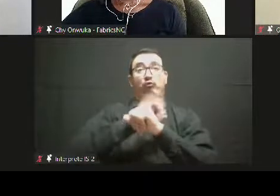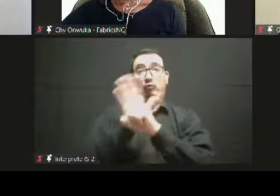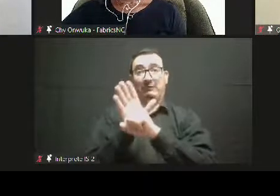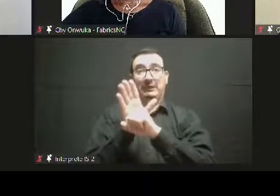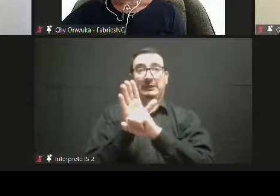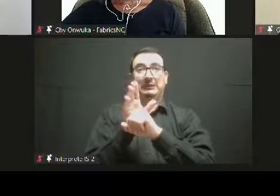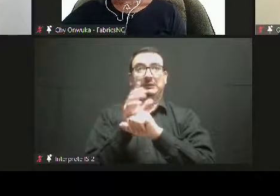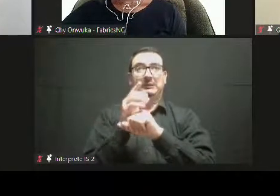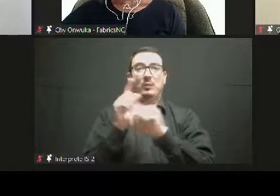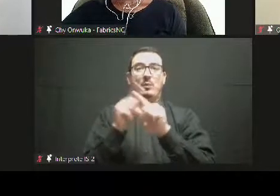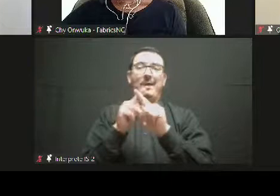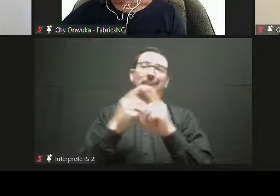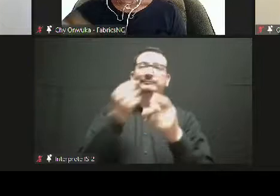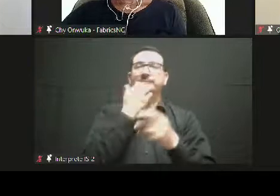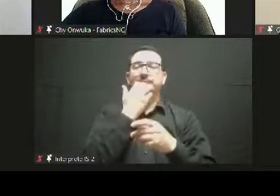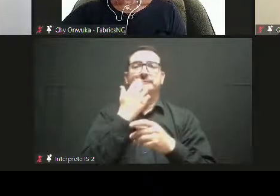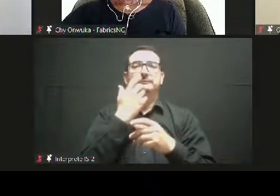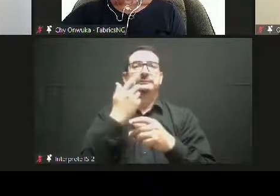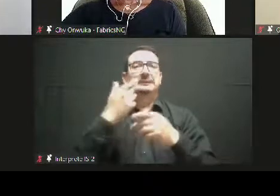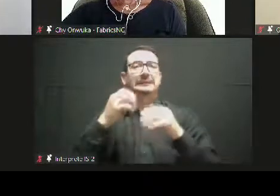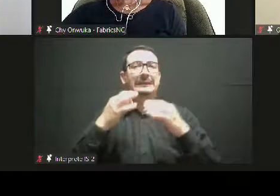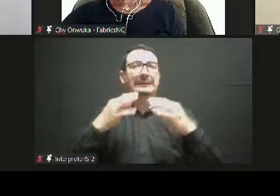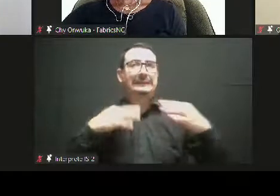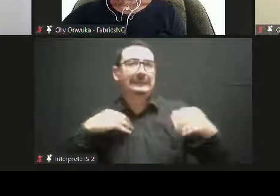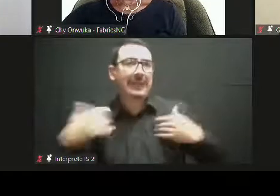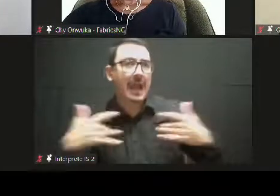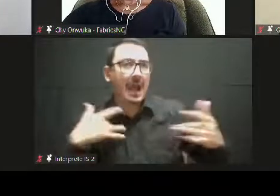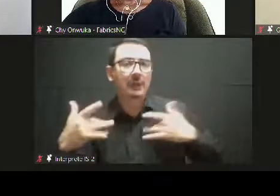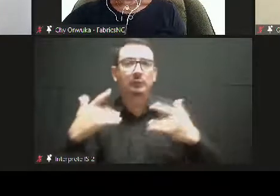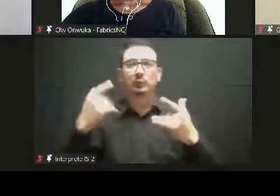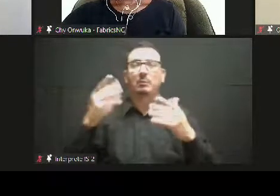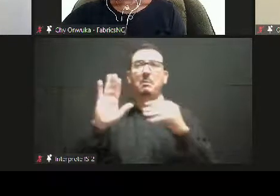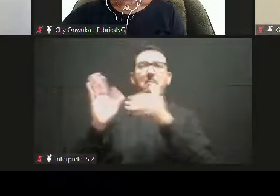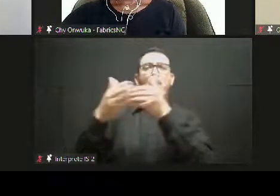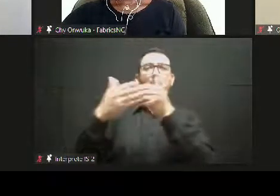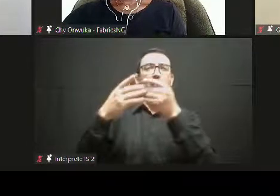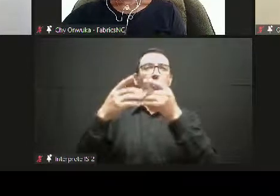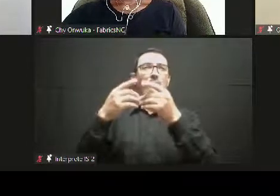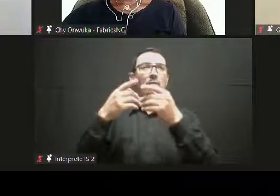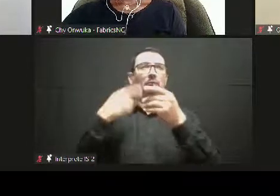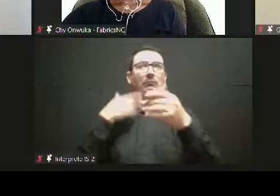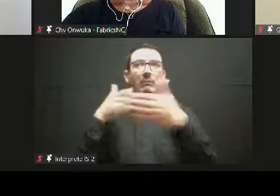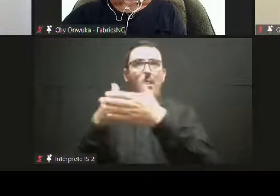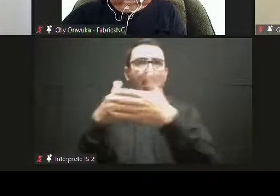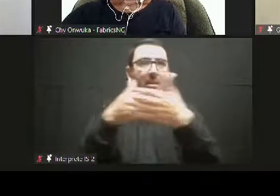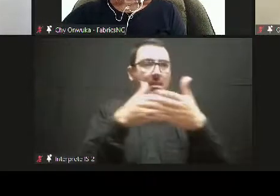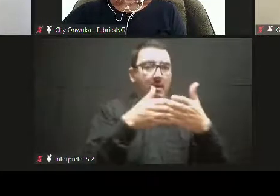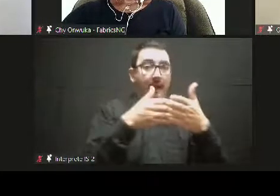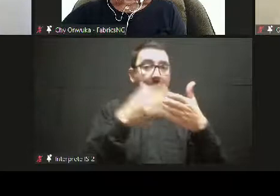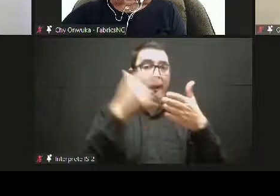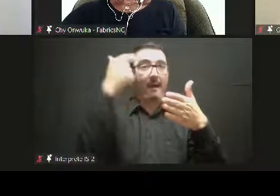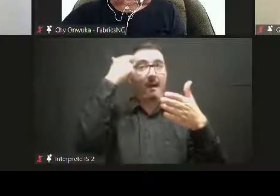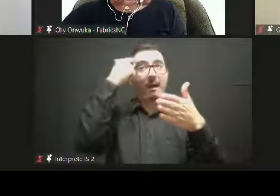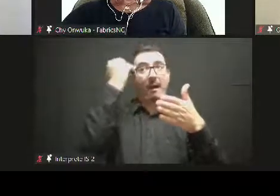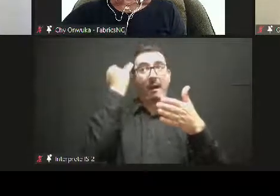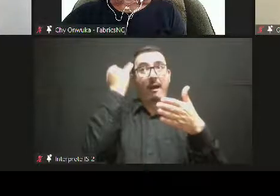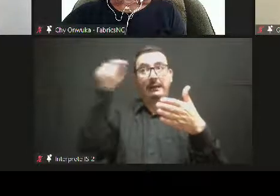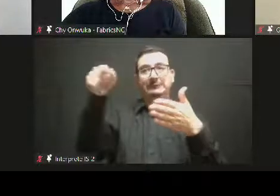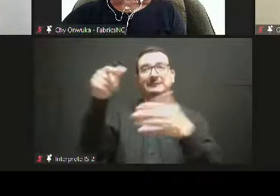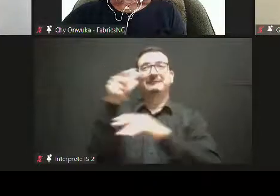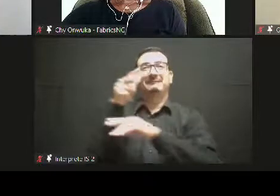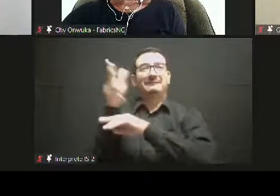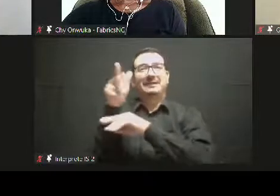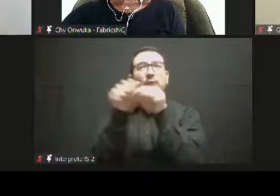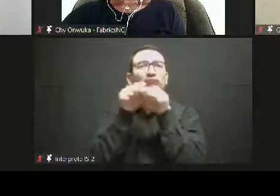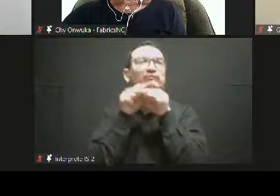economy, we all look at it as, uh, accelerating development and, it is encouraging